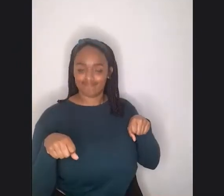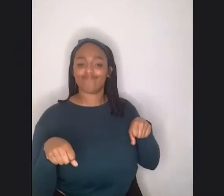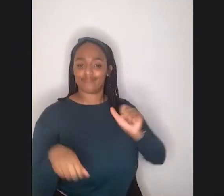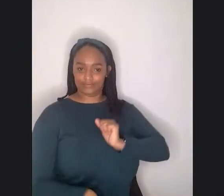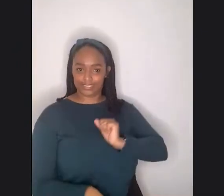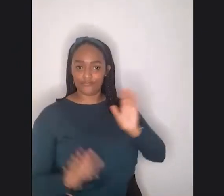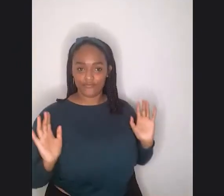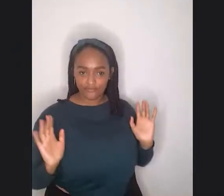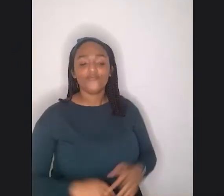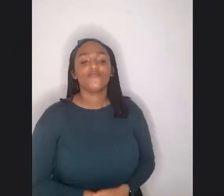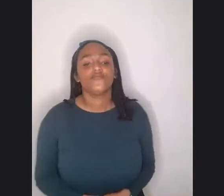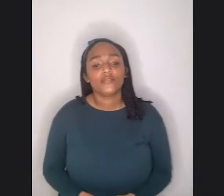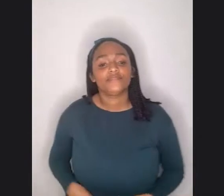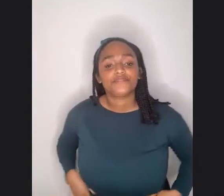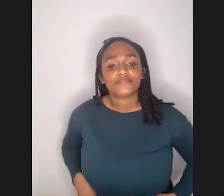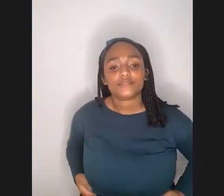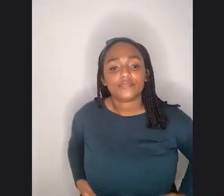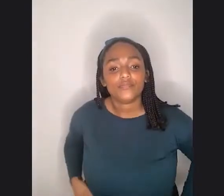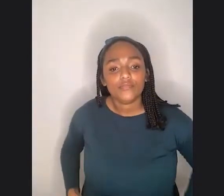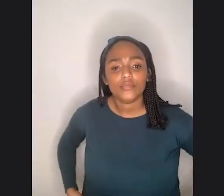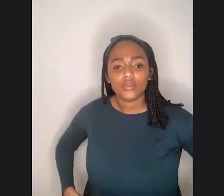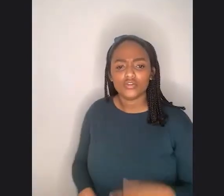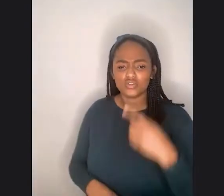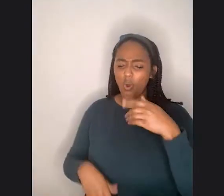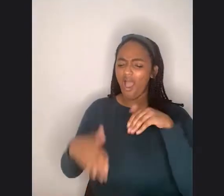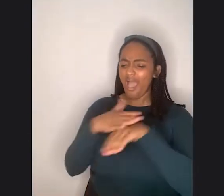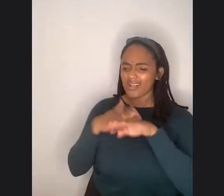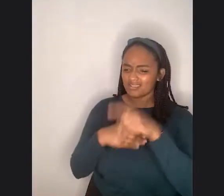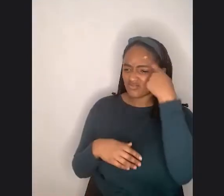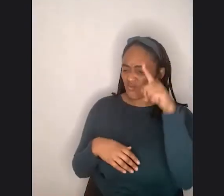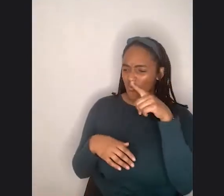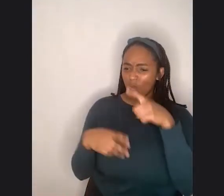Yeah. What is, what is access to plus size fashion like in Singapore?